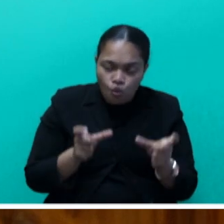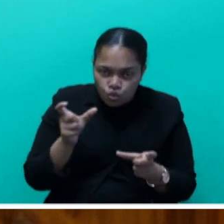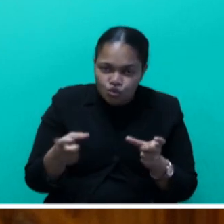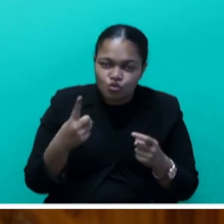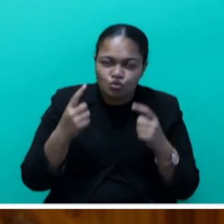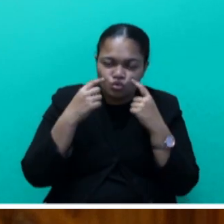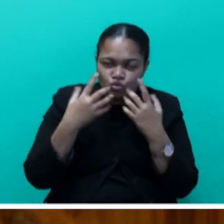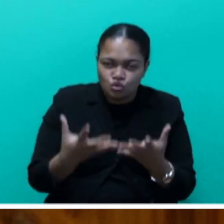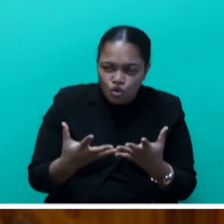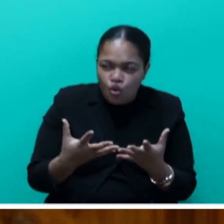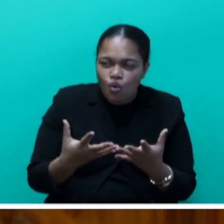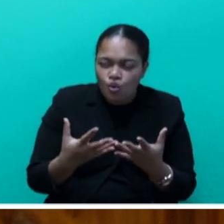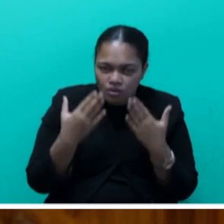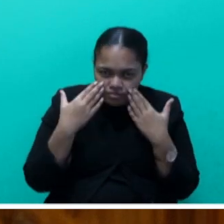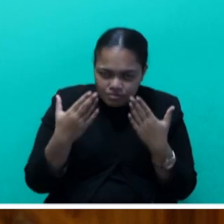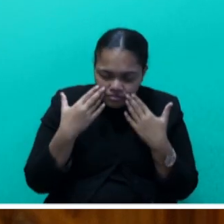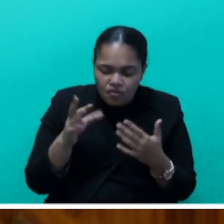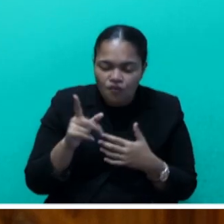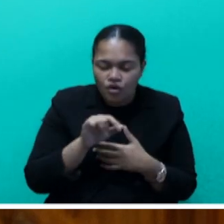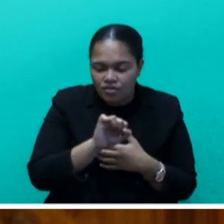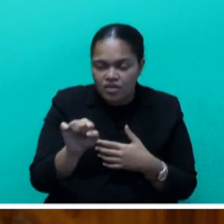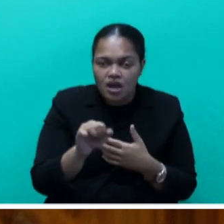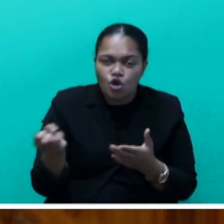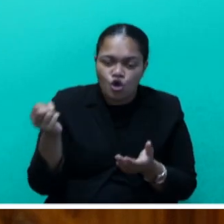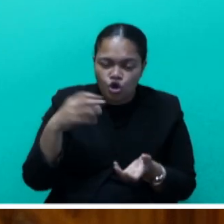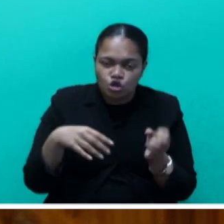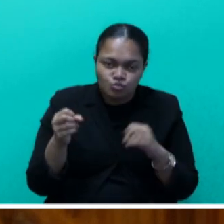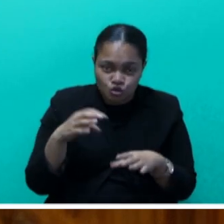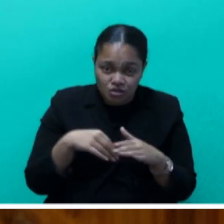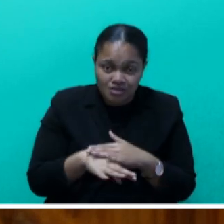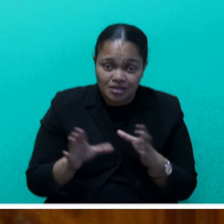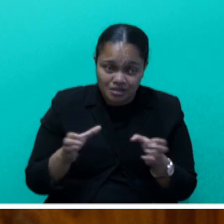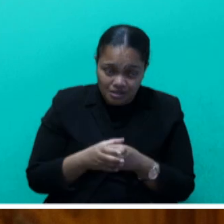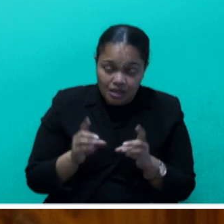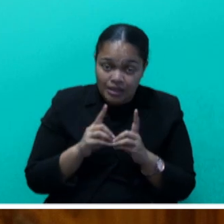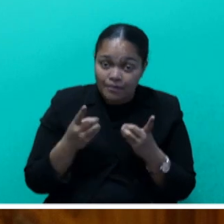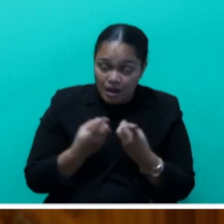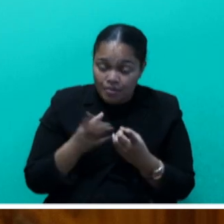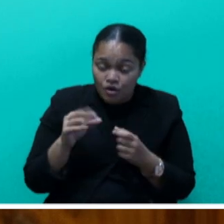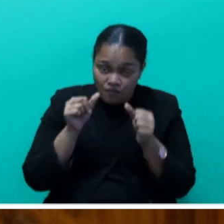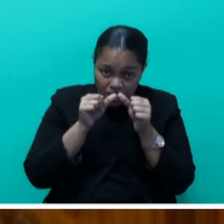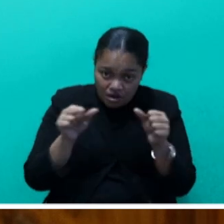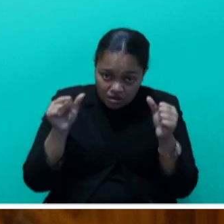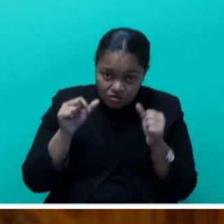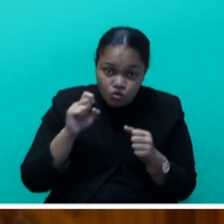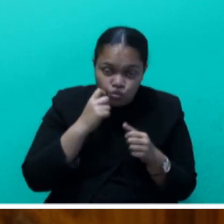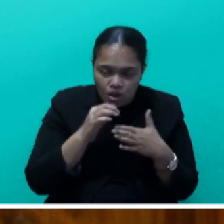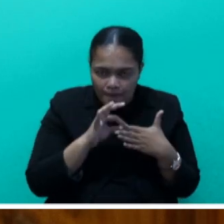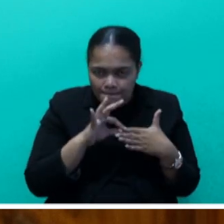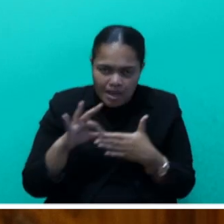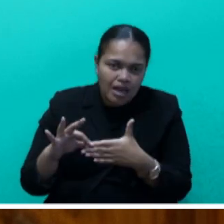gratitude for their contribution to the sector. The Department of Culture will pilot